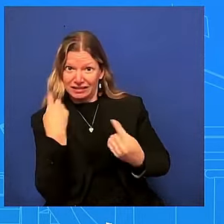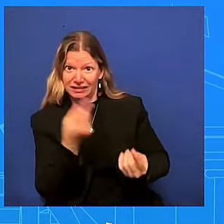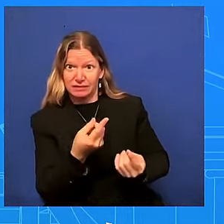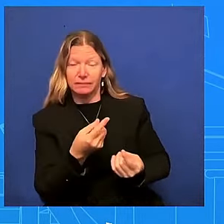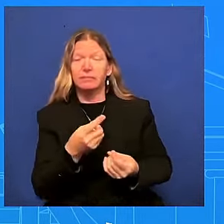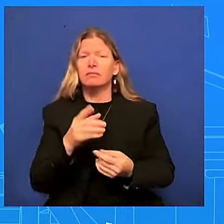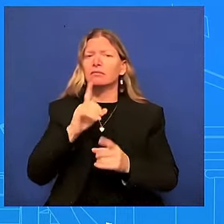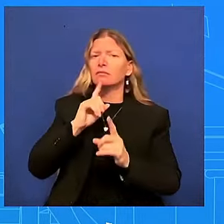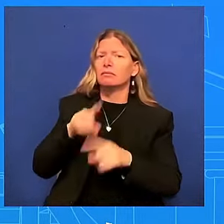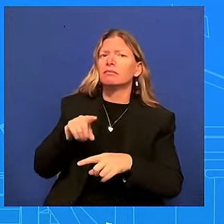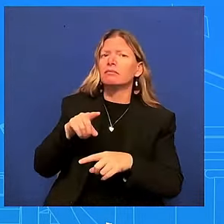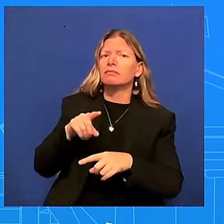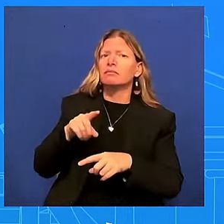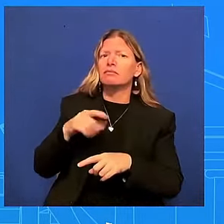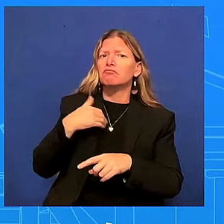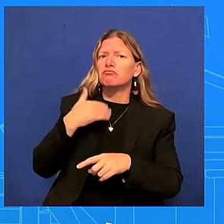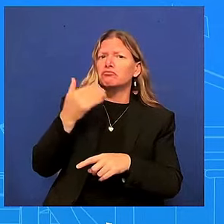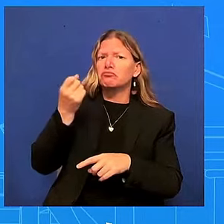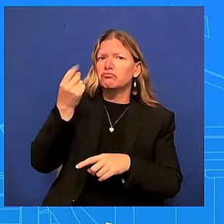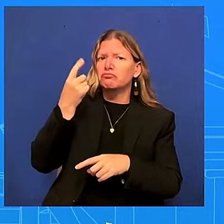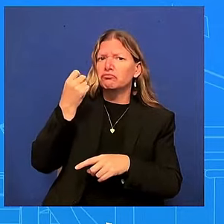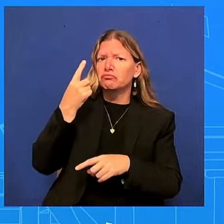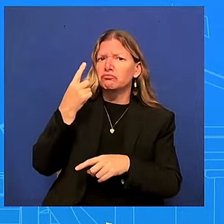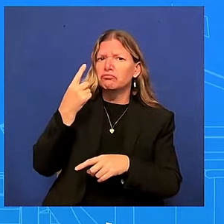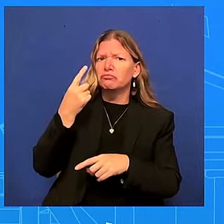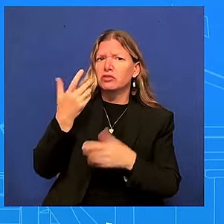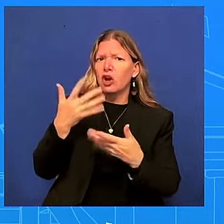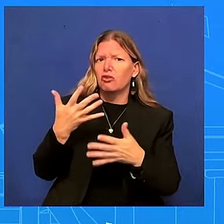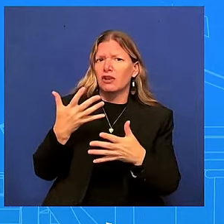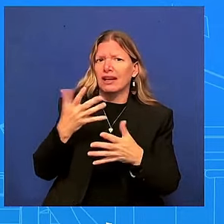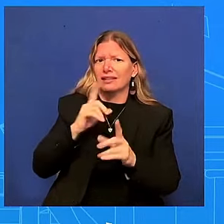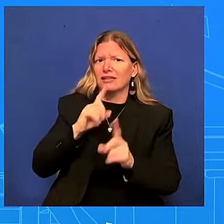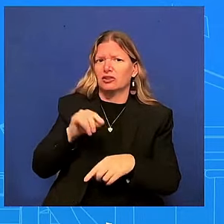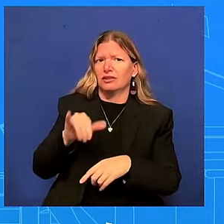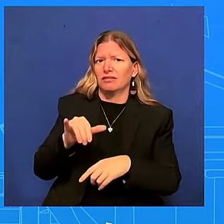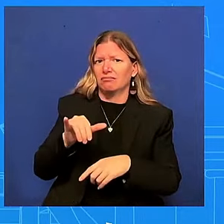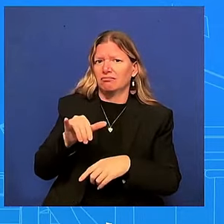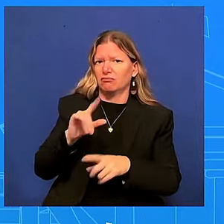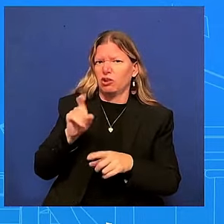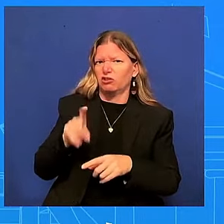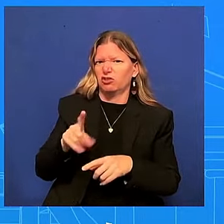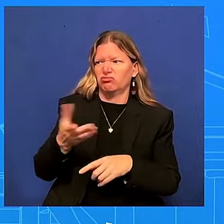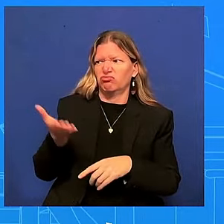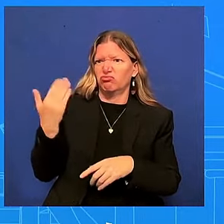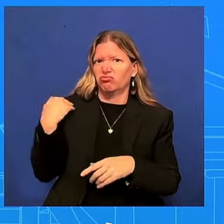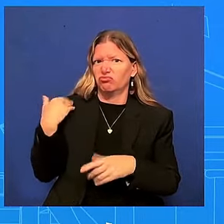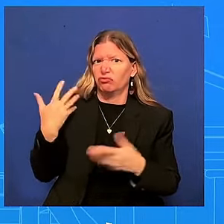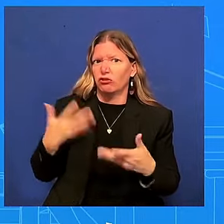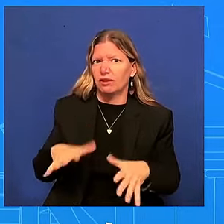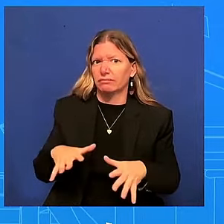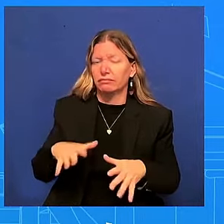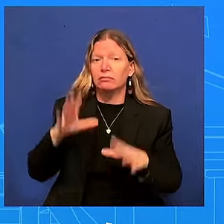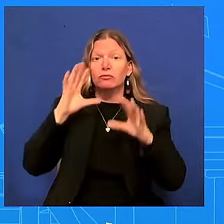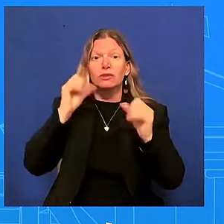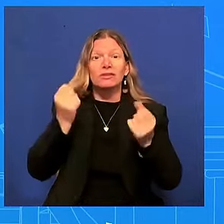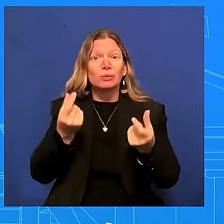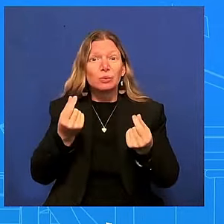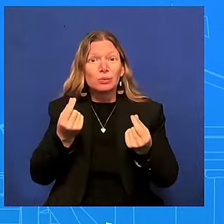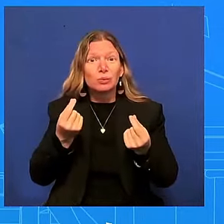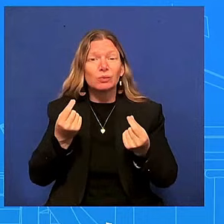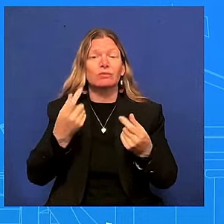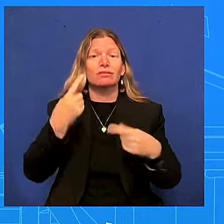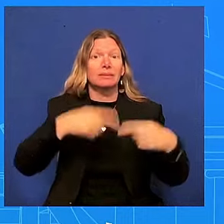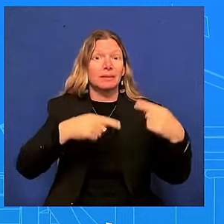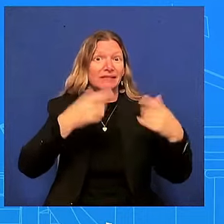two and a half days did four states his his uh advisors his uh high-level white house officials were talking to congressional